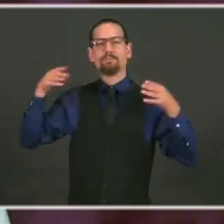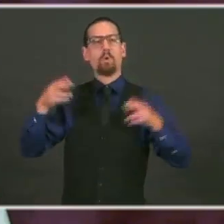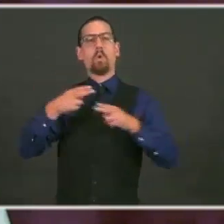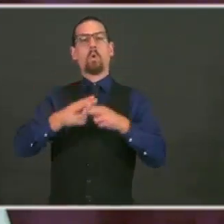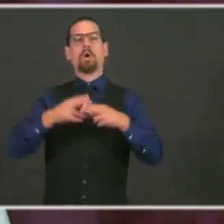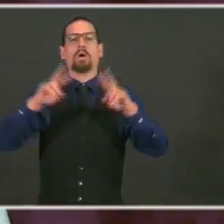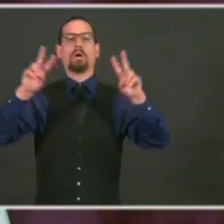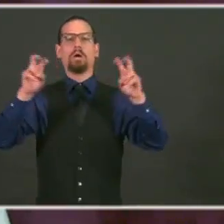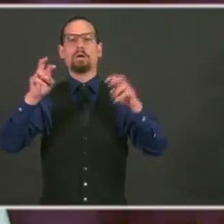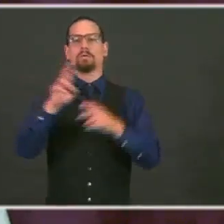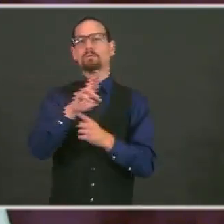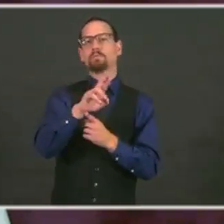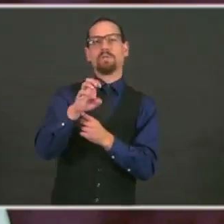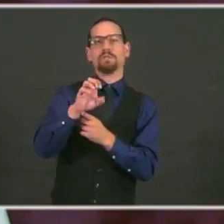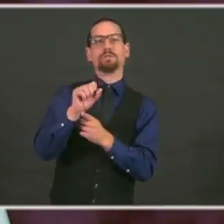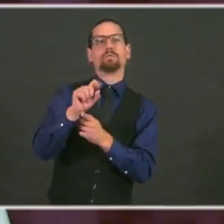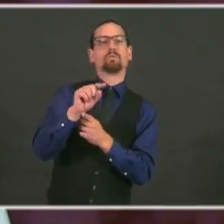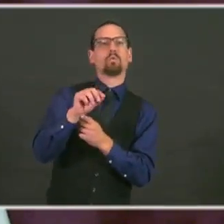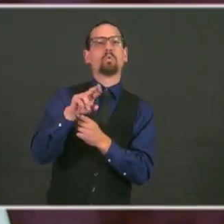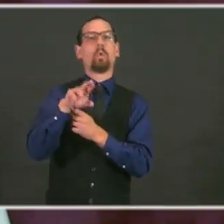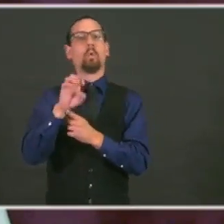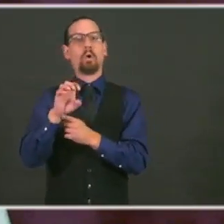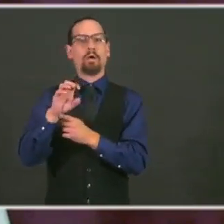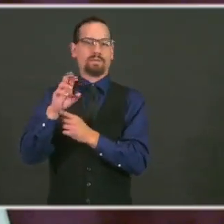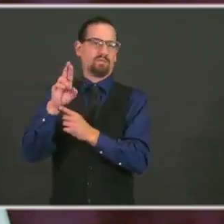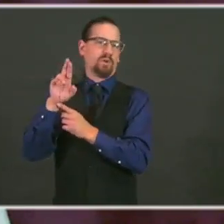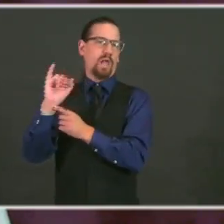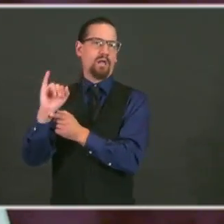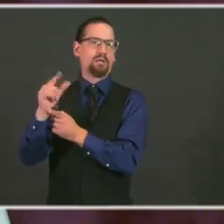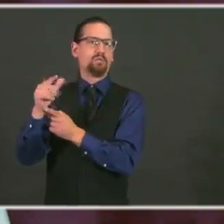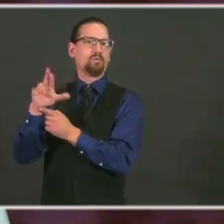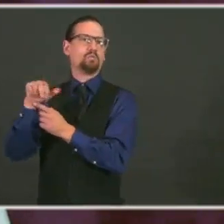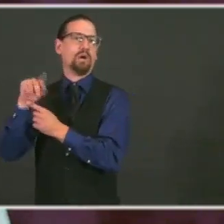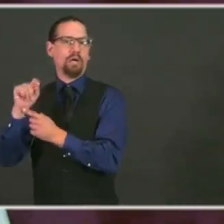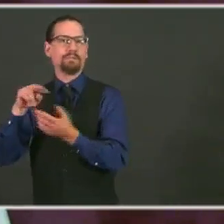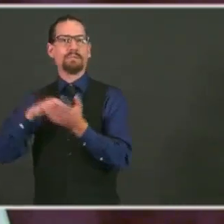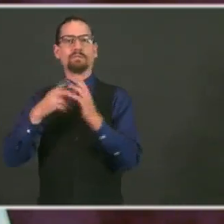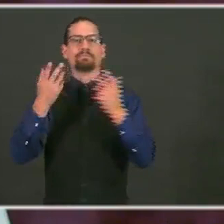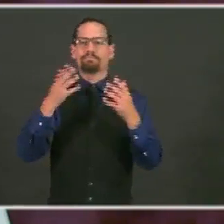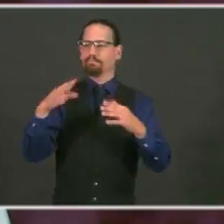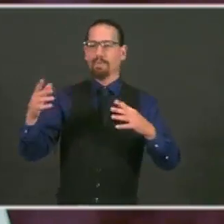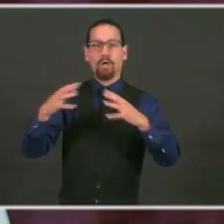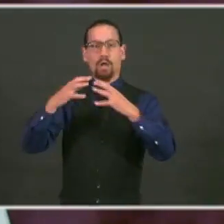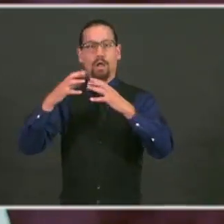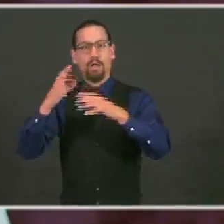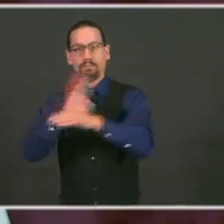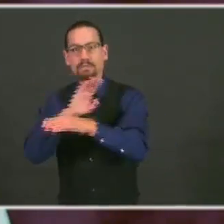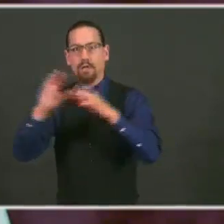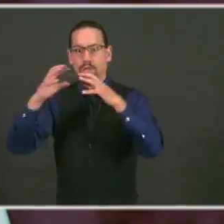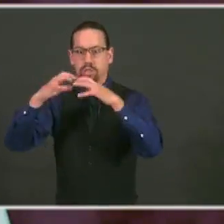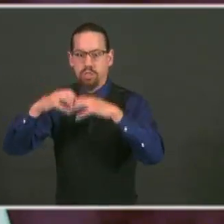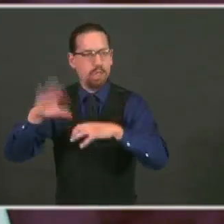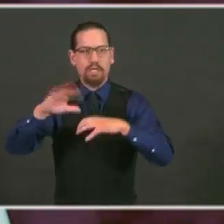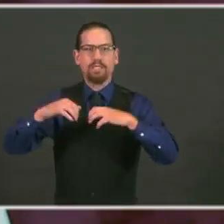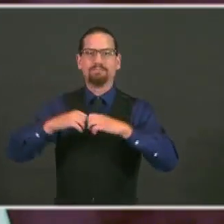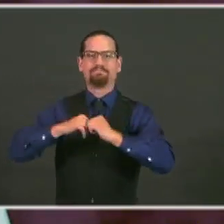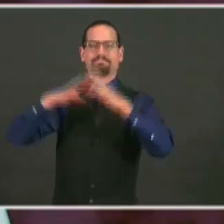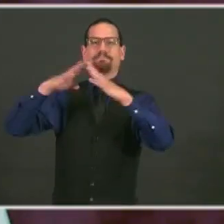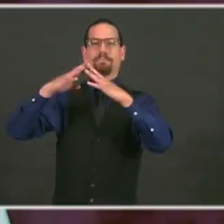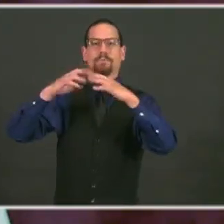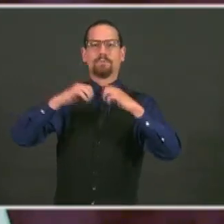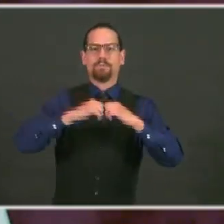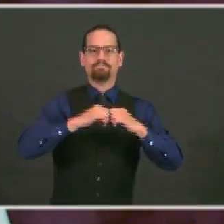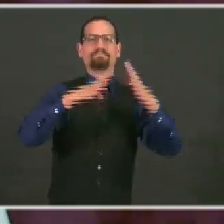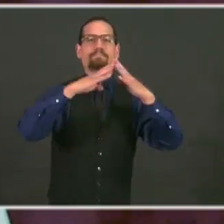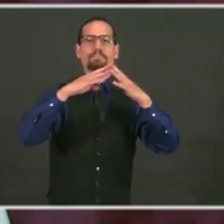We've talked about this in the past, and I have said we want to continue to reach out to small businesses. So in that spirit, today,